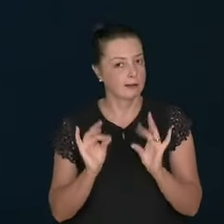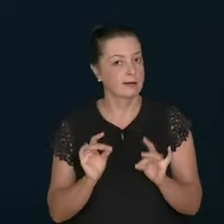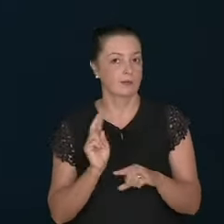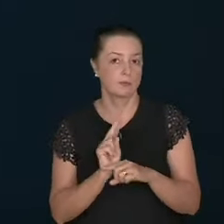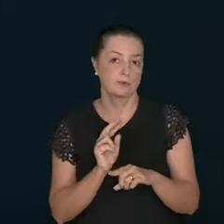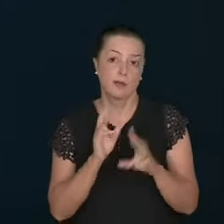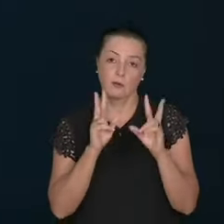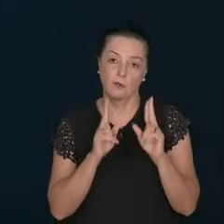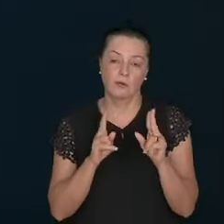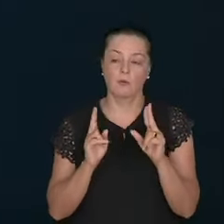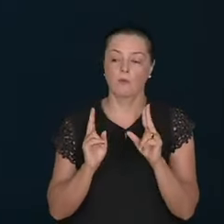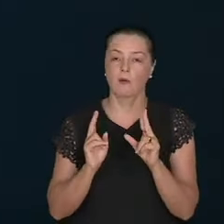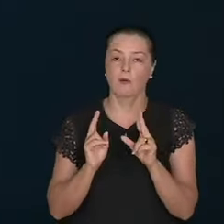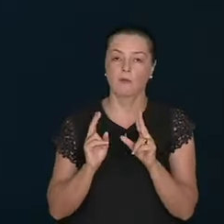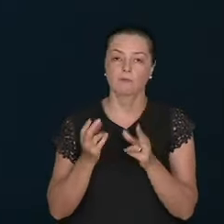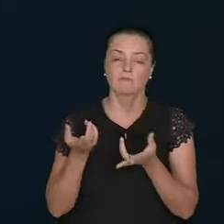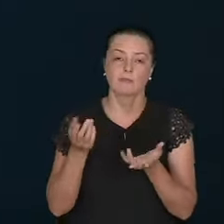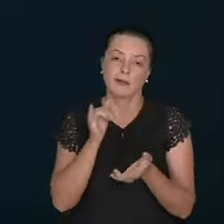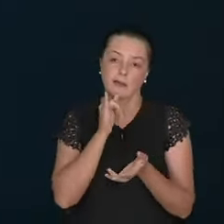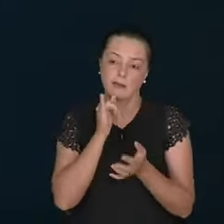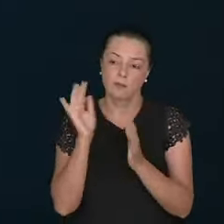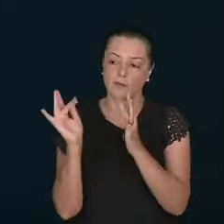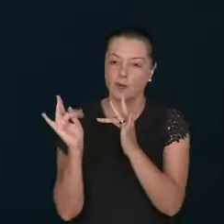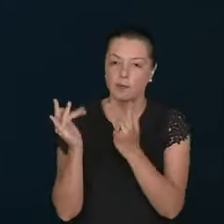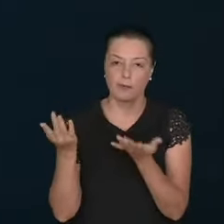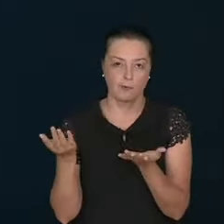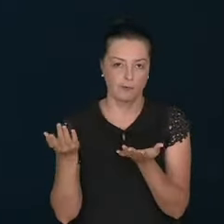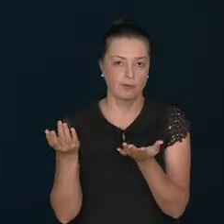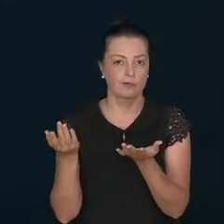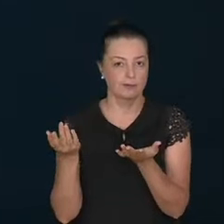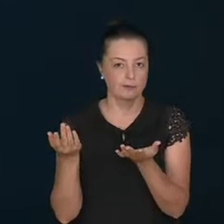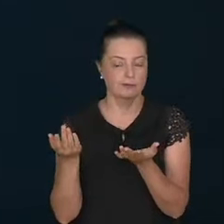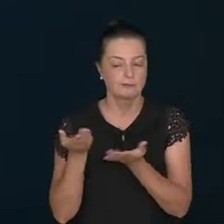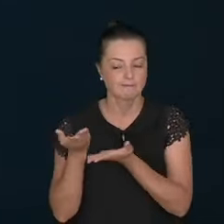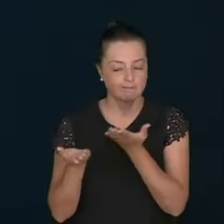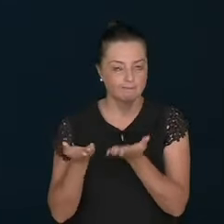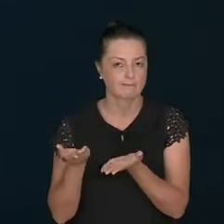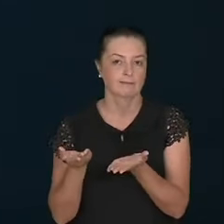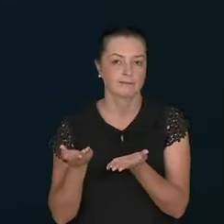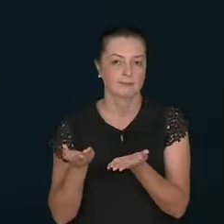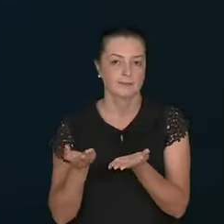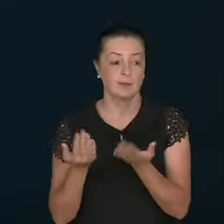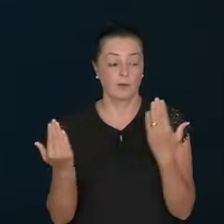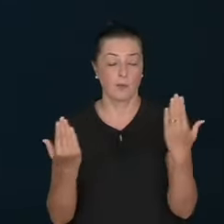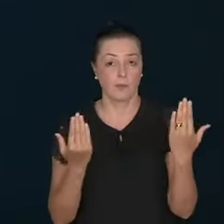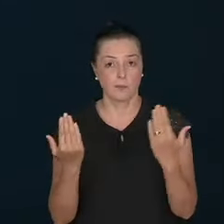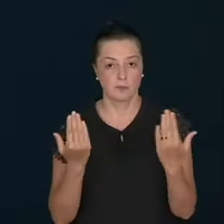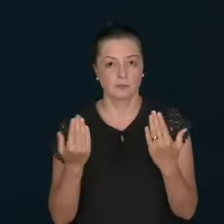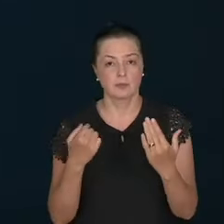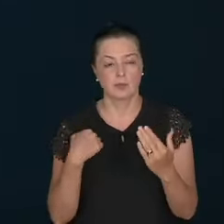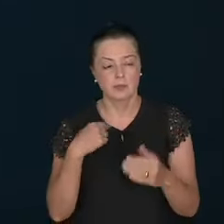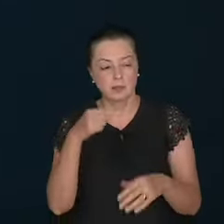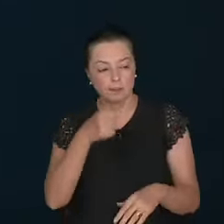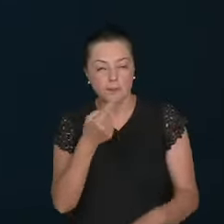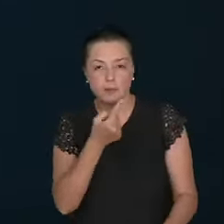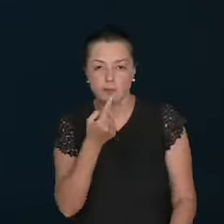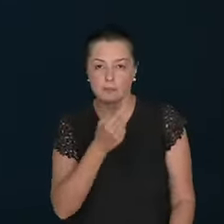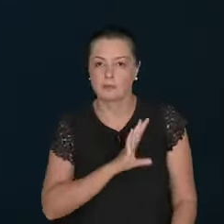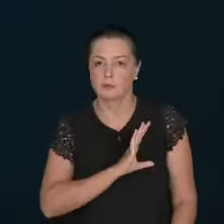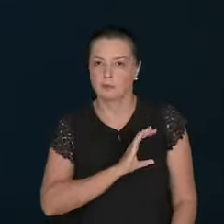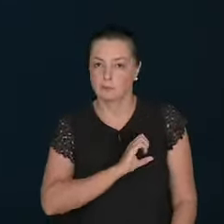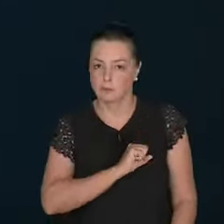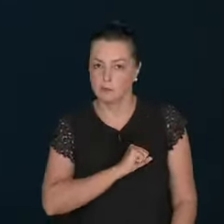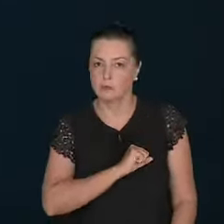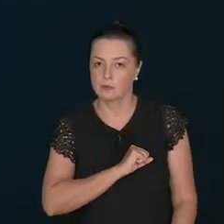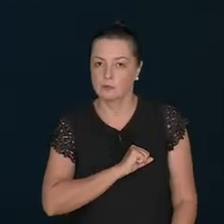And, it a lot. But, just like in the beginning of a relationship, in the dating, everything counts. So, I remember this. That the